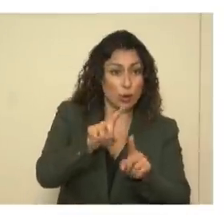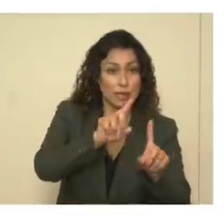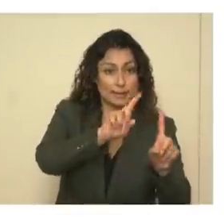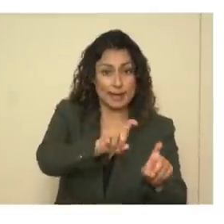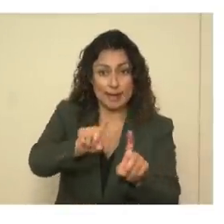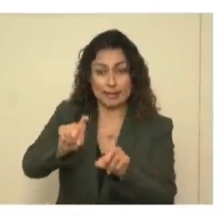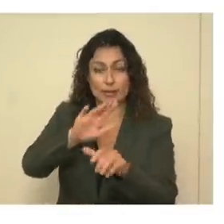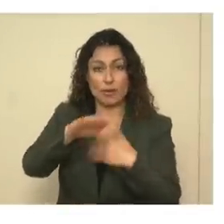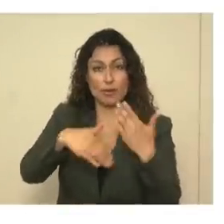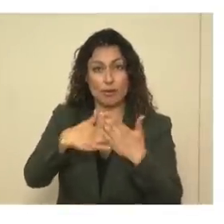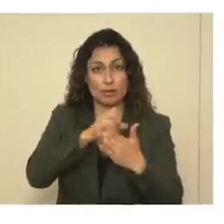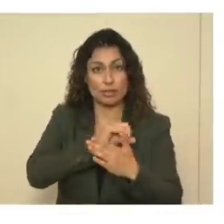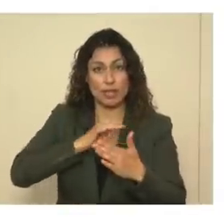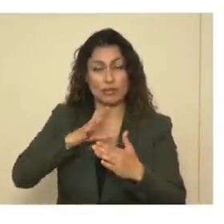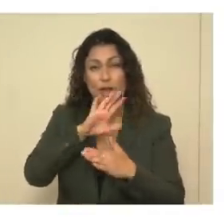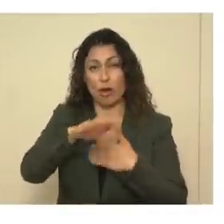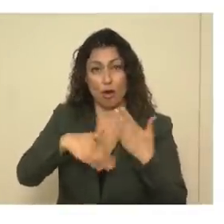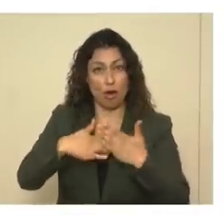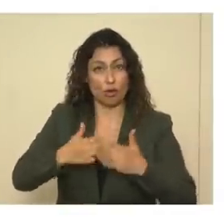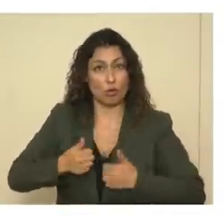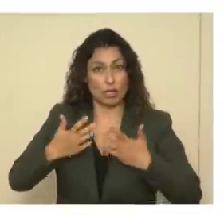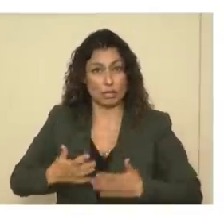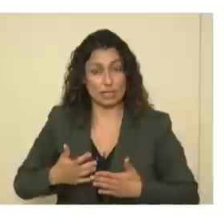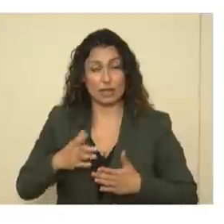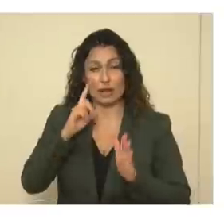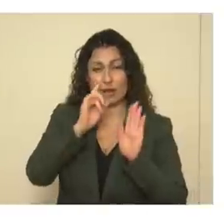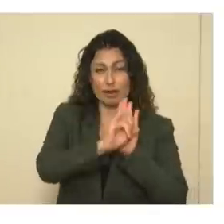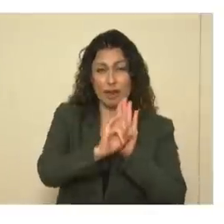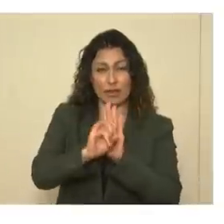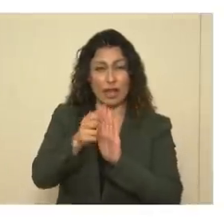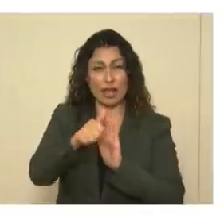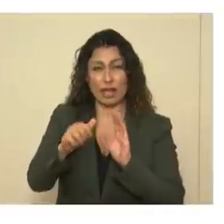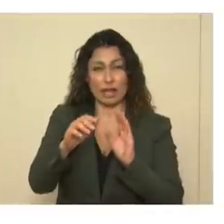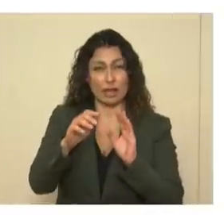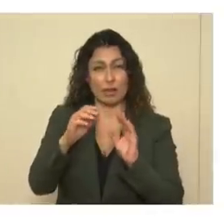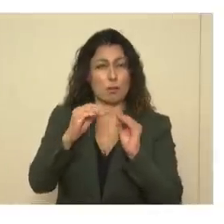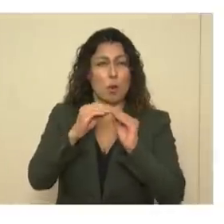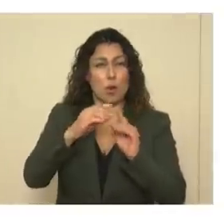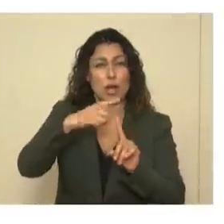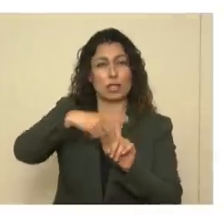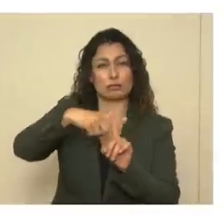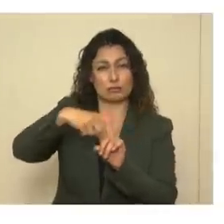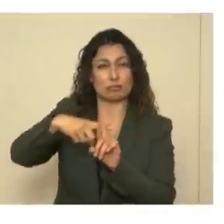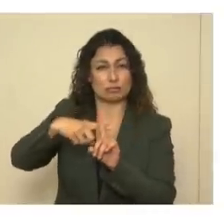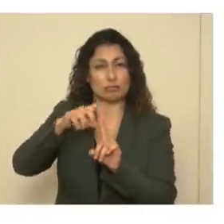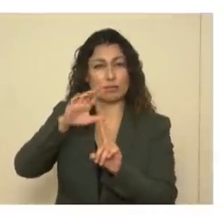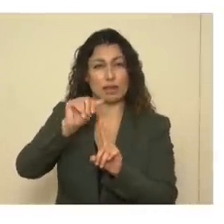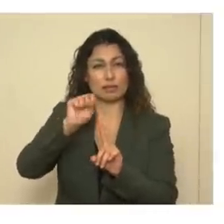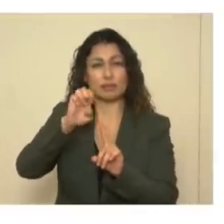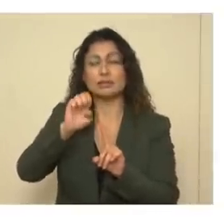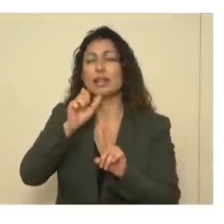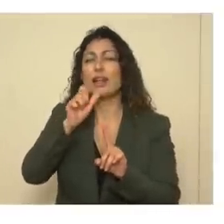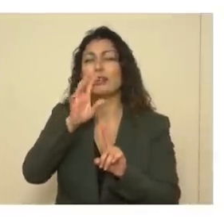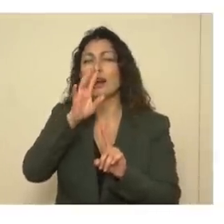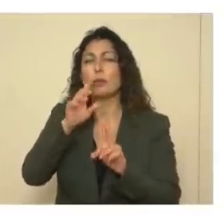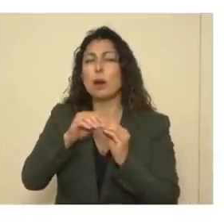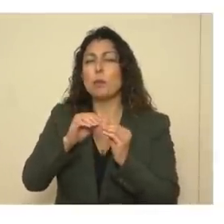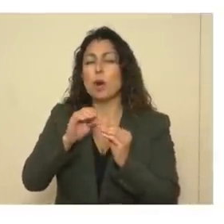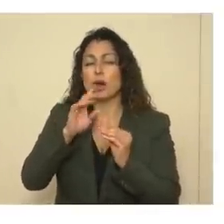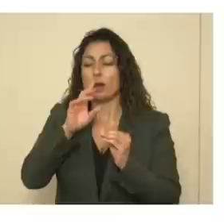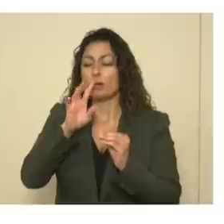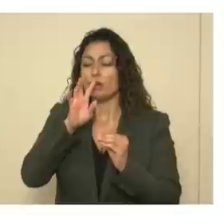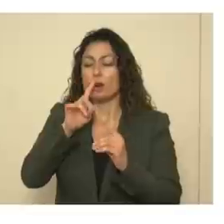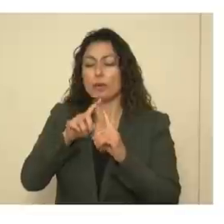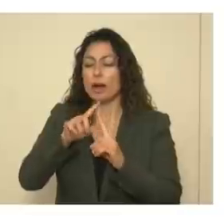and all the residents to identify any additional positive cases. And I'm going to talk about more when I talk about contact